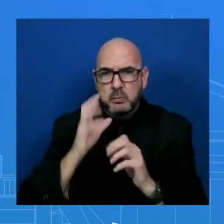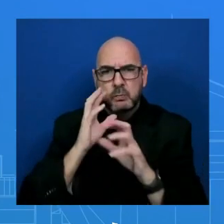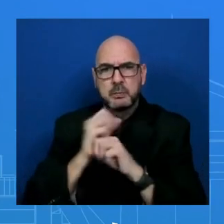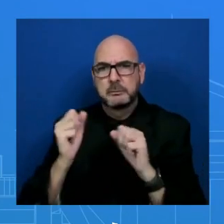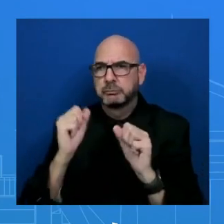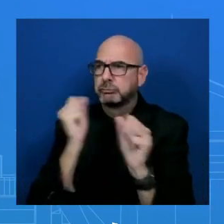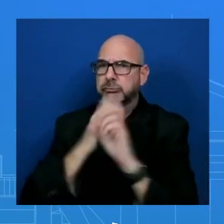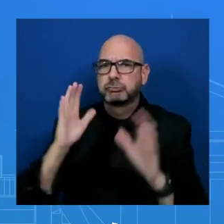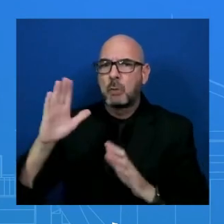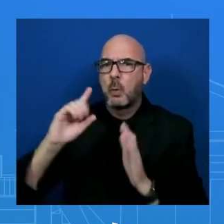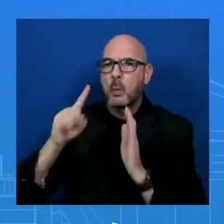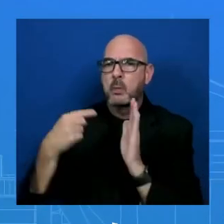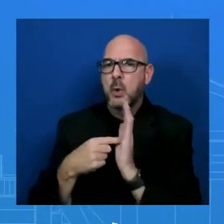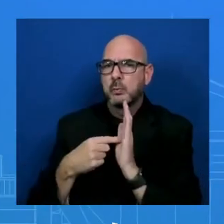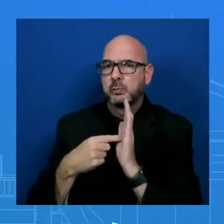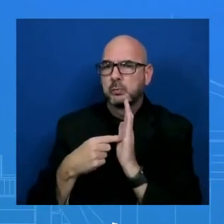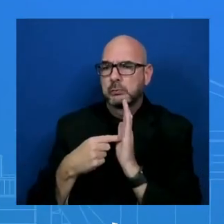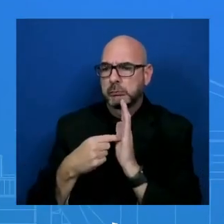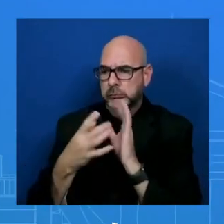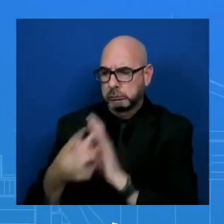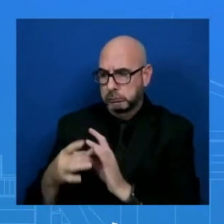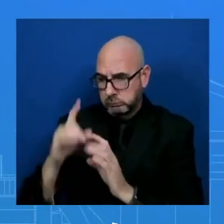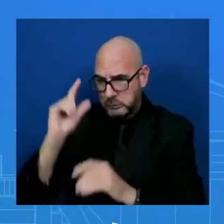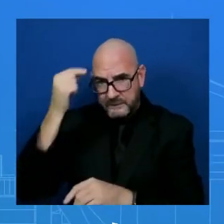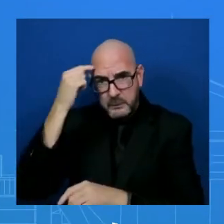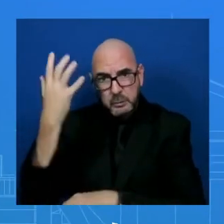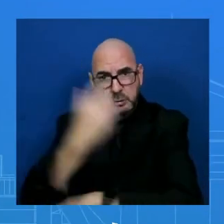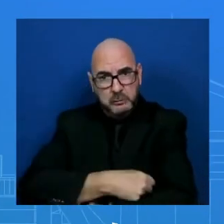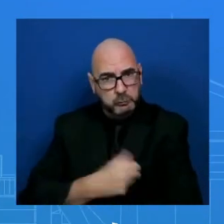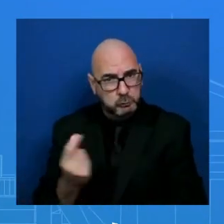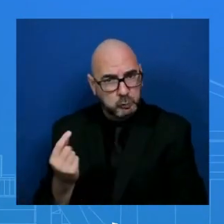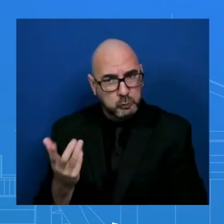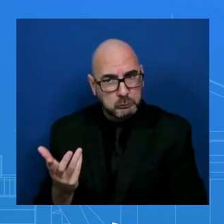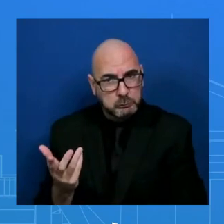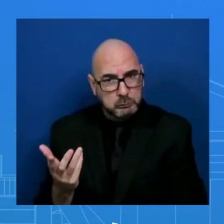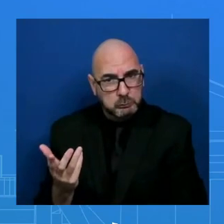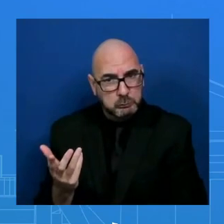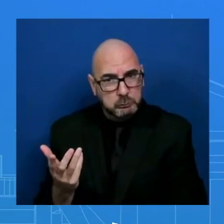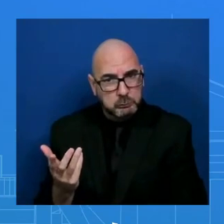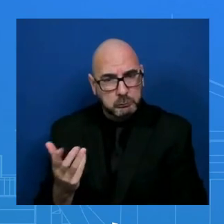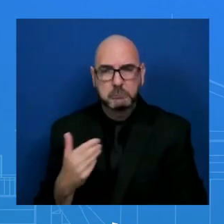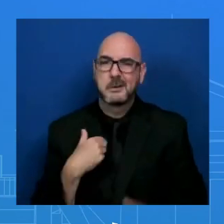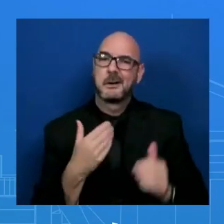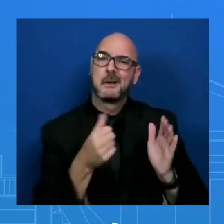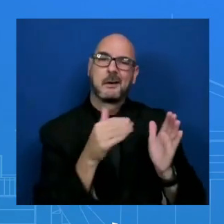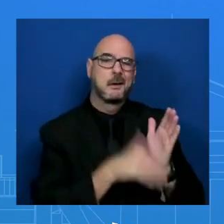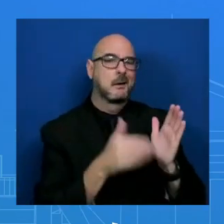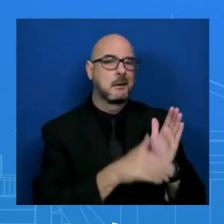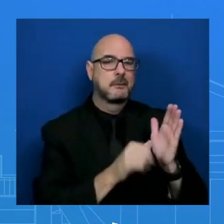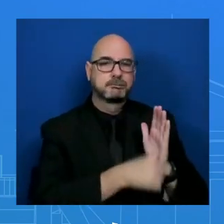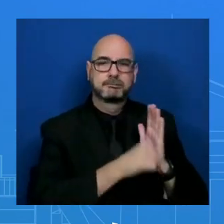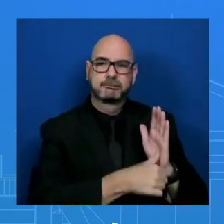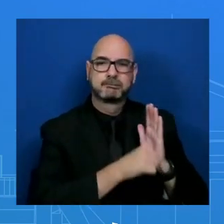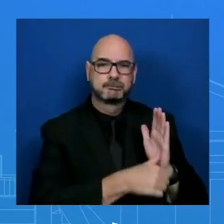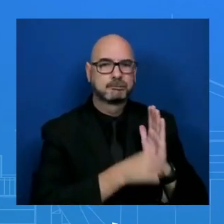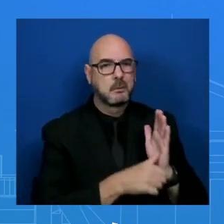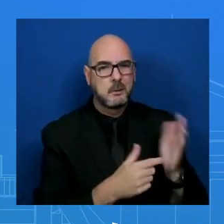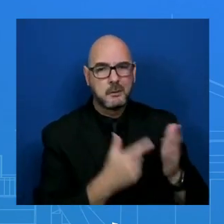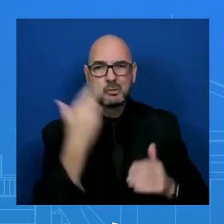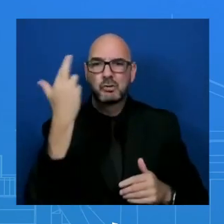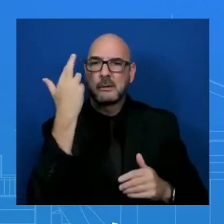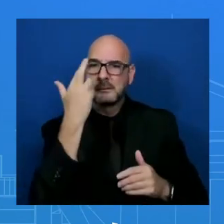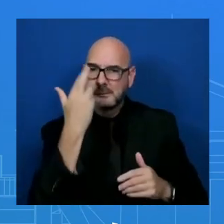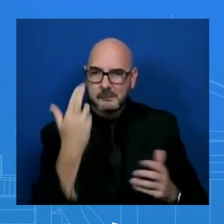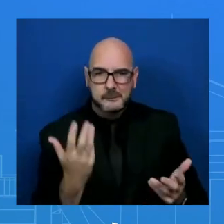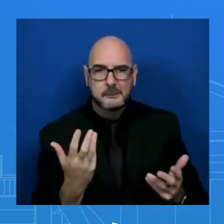shutdown at this point? MS. So look – and I've said this over and over again, and I'll continue to say this – there's no reason. There is no reason for Congress to shut down